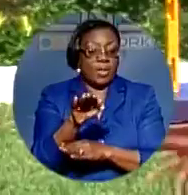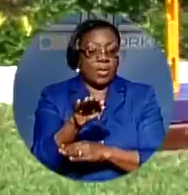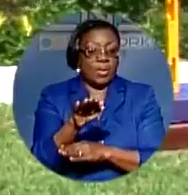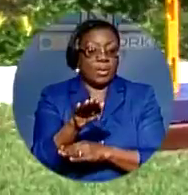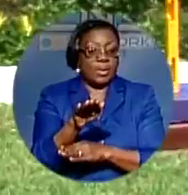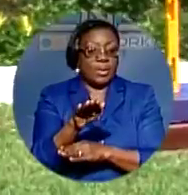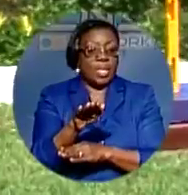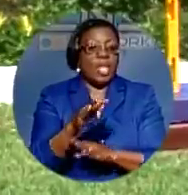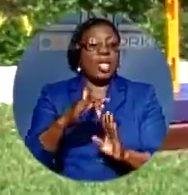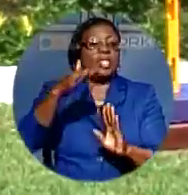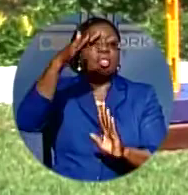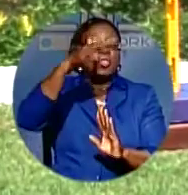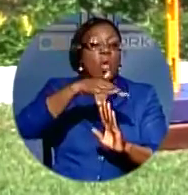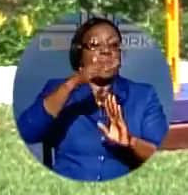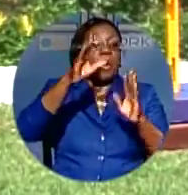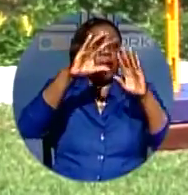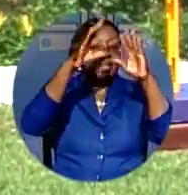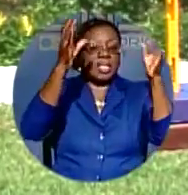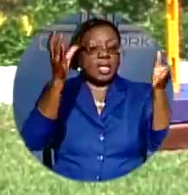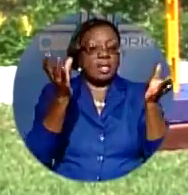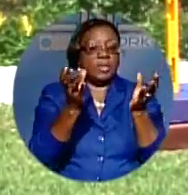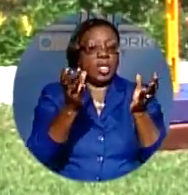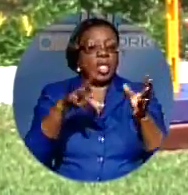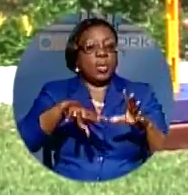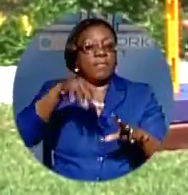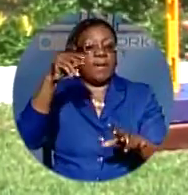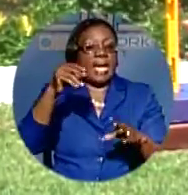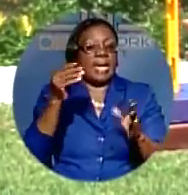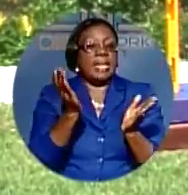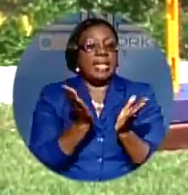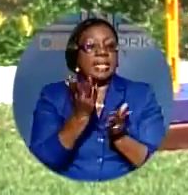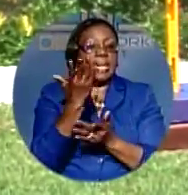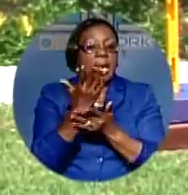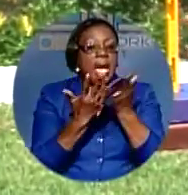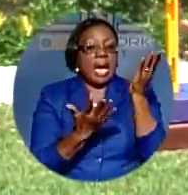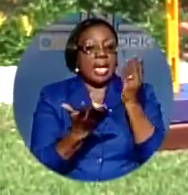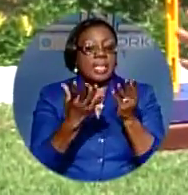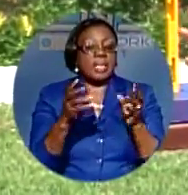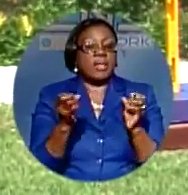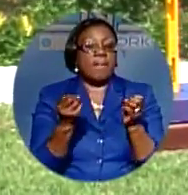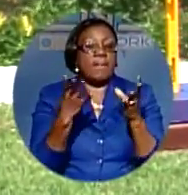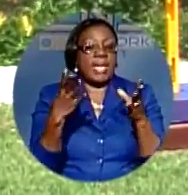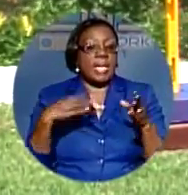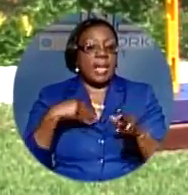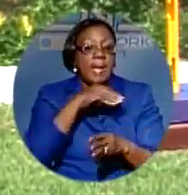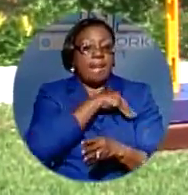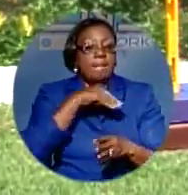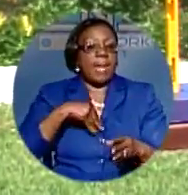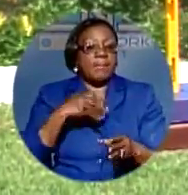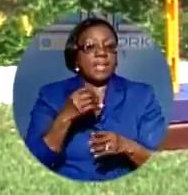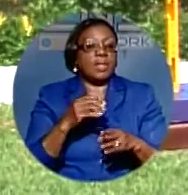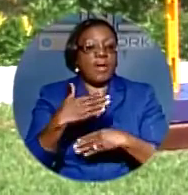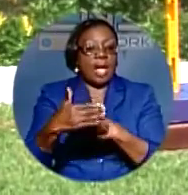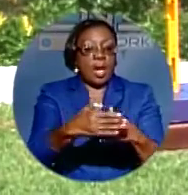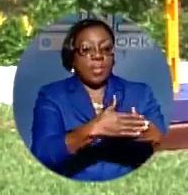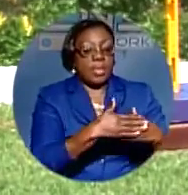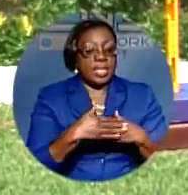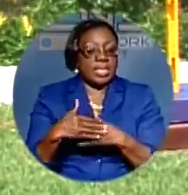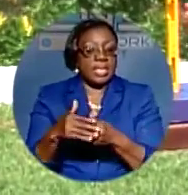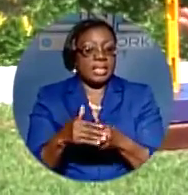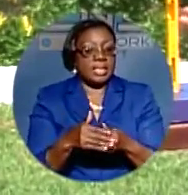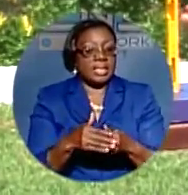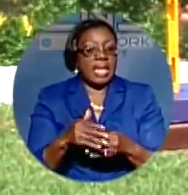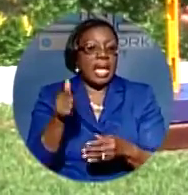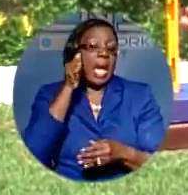The top of the sculpture, you would find the hands of many members of our community, adults